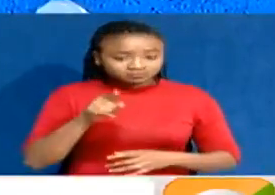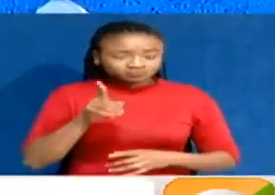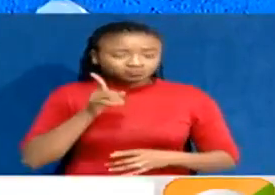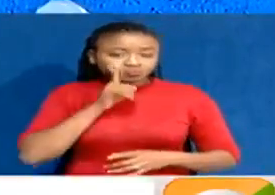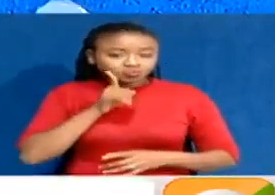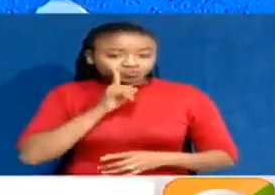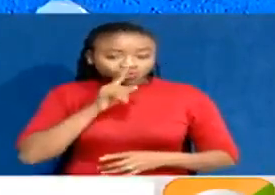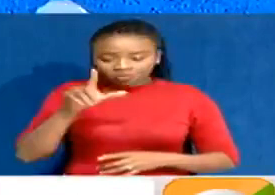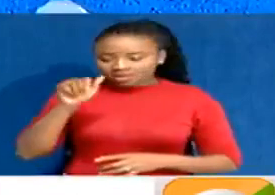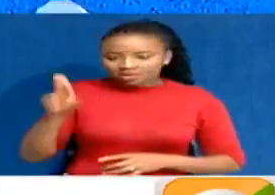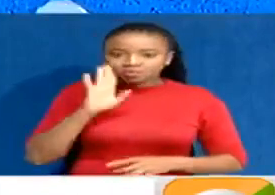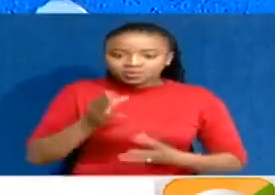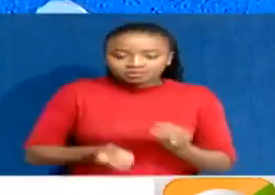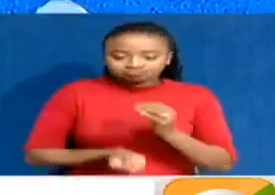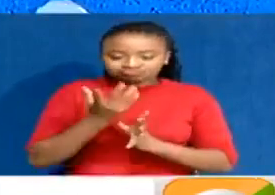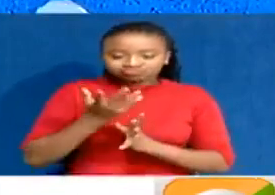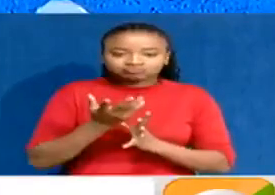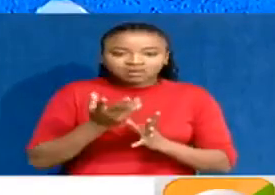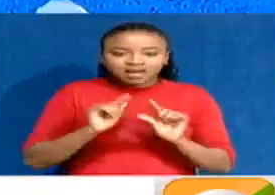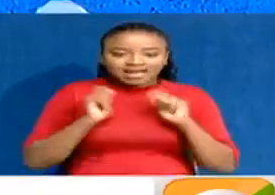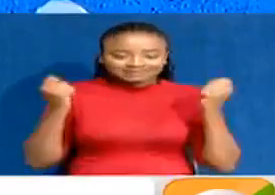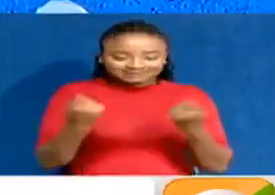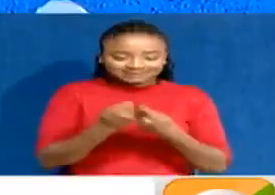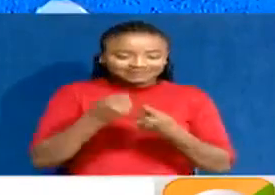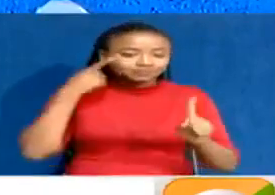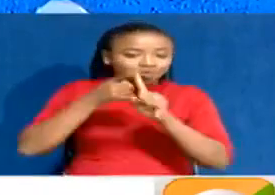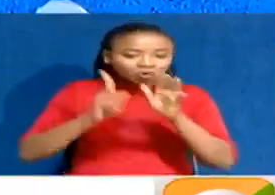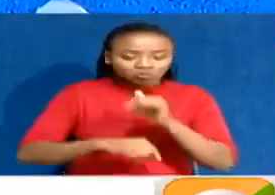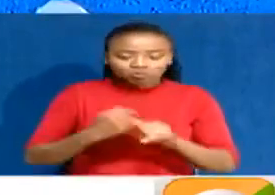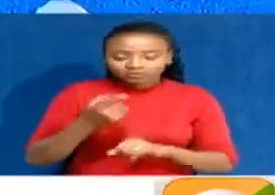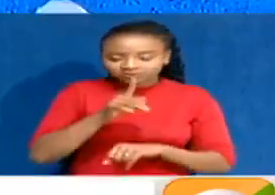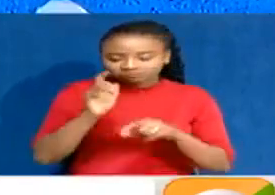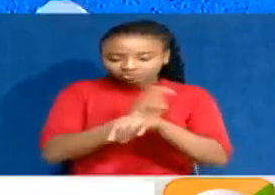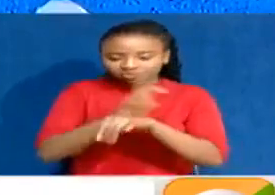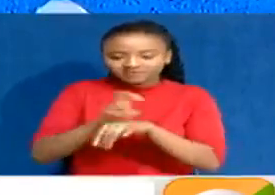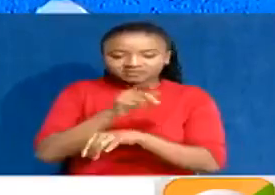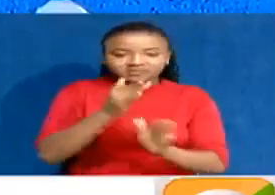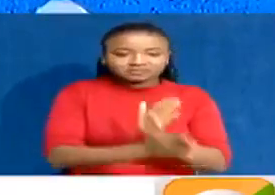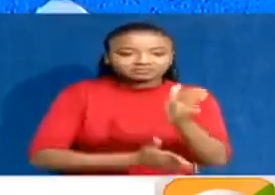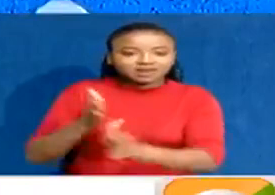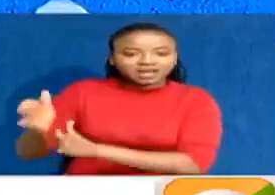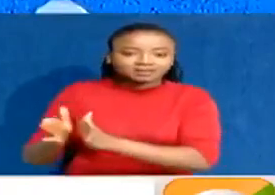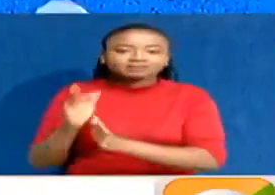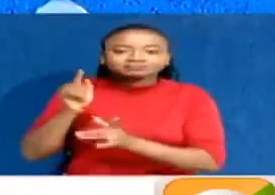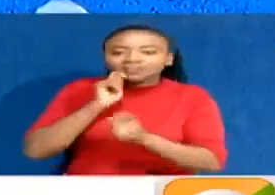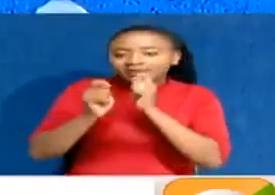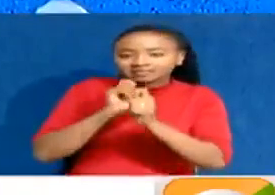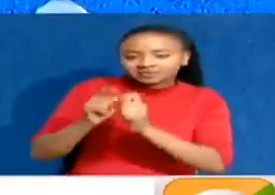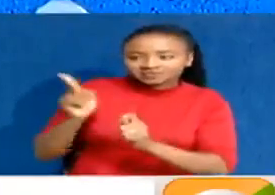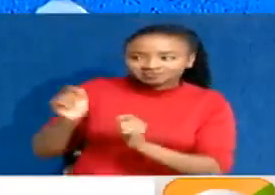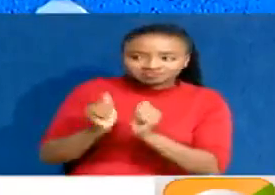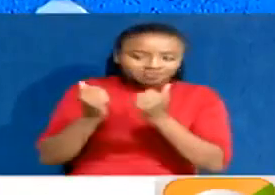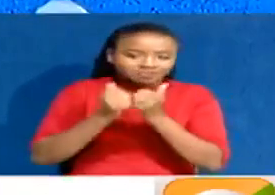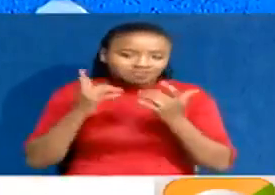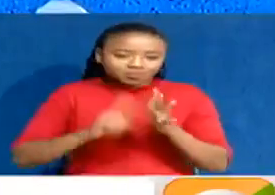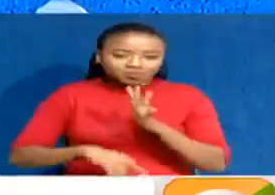team to oversee the plan. Raquel Moigai spoke to some of the officials working on the plan. Here is